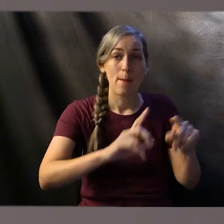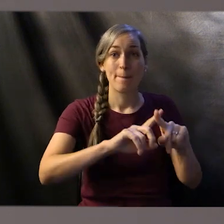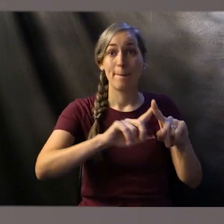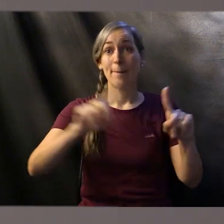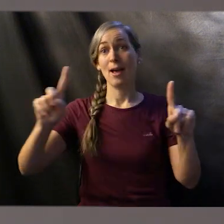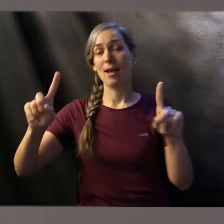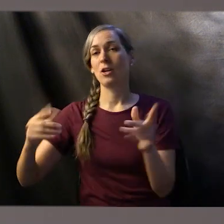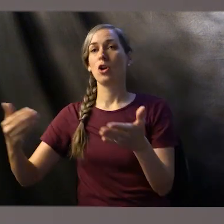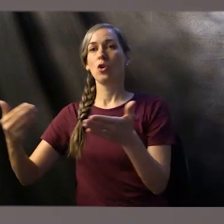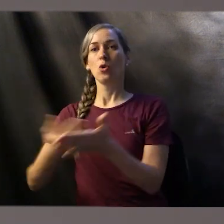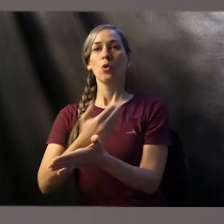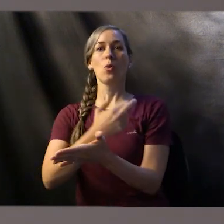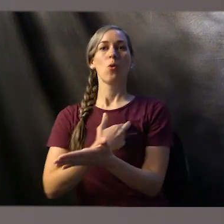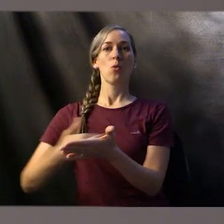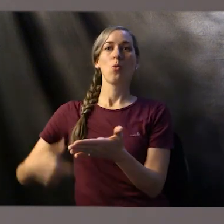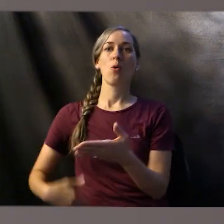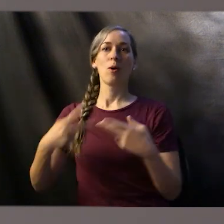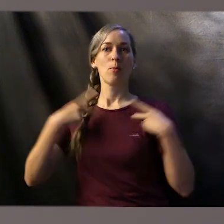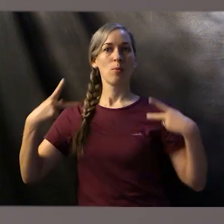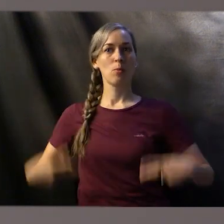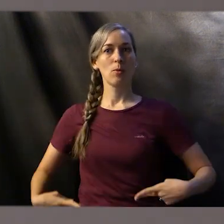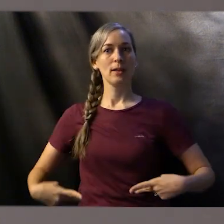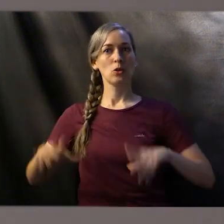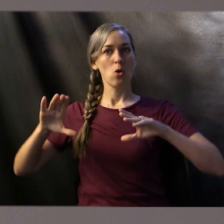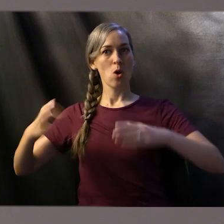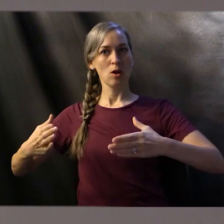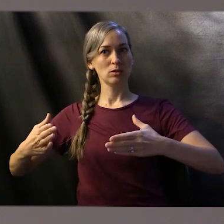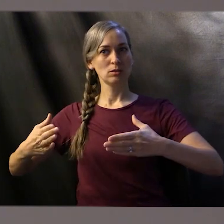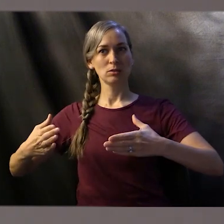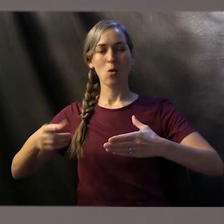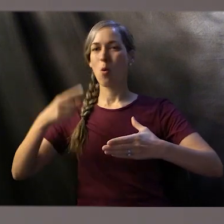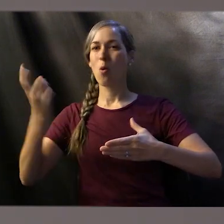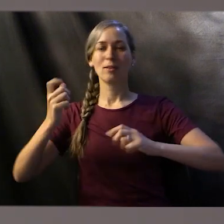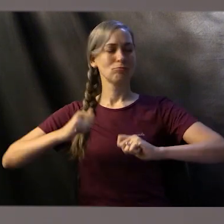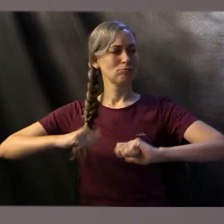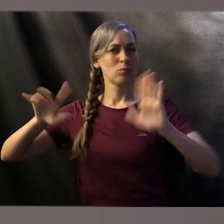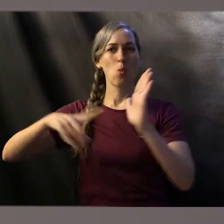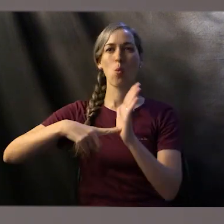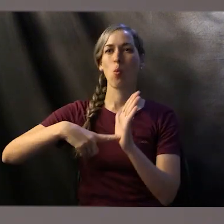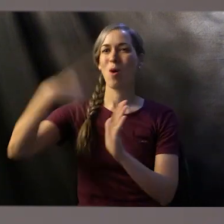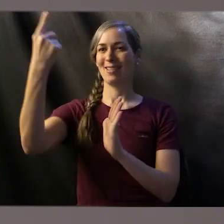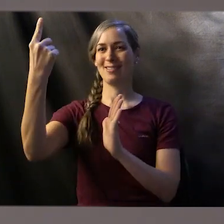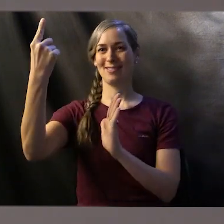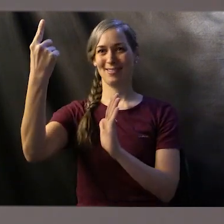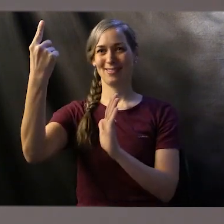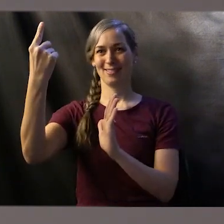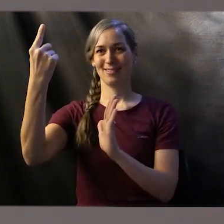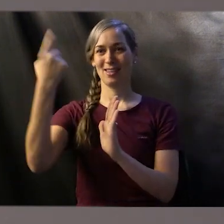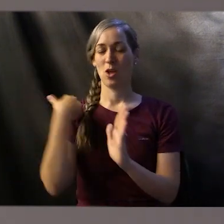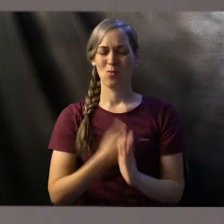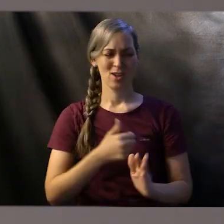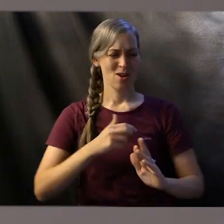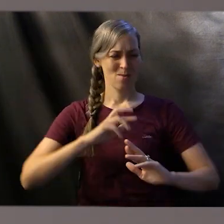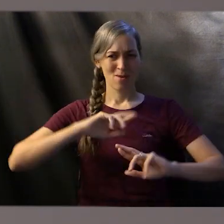only had to be washed one time. And it cleanses everything. It prepares us for worship. It prepares us for the work of